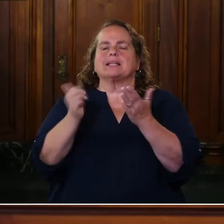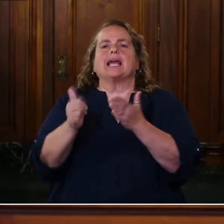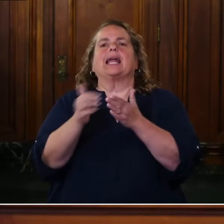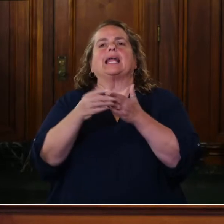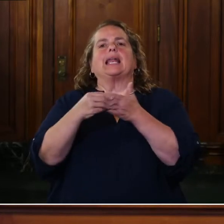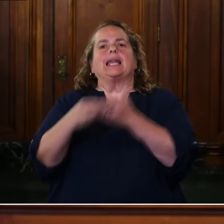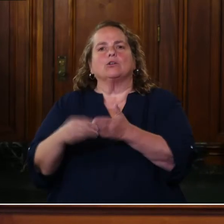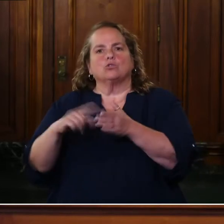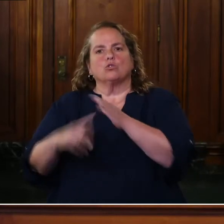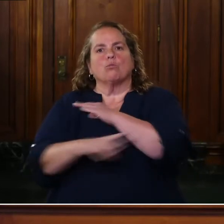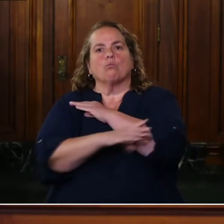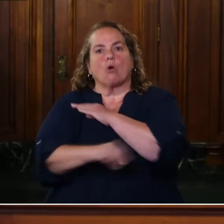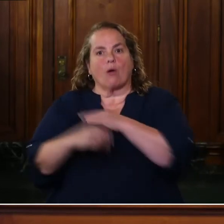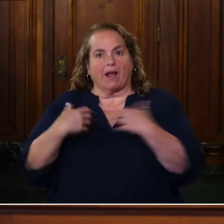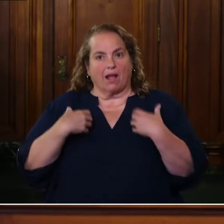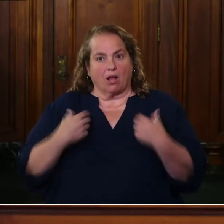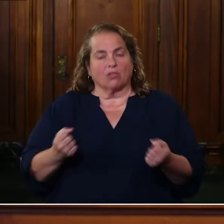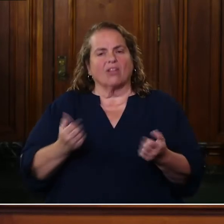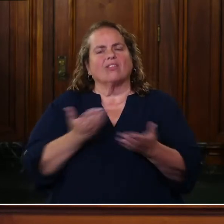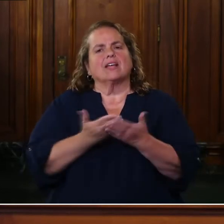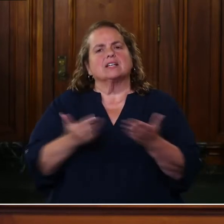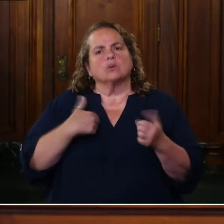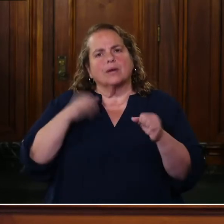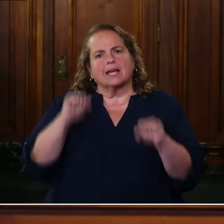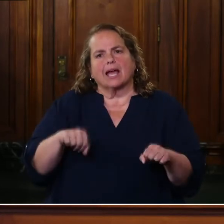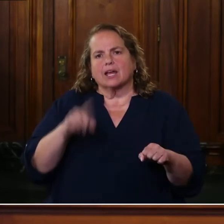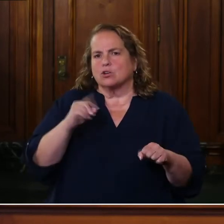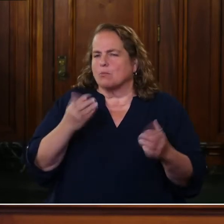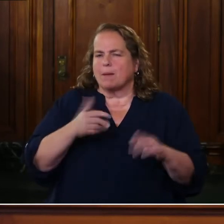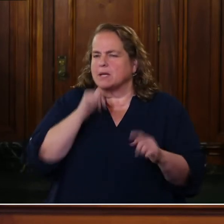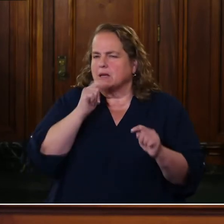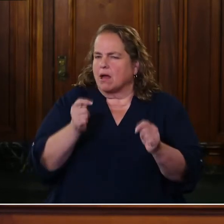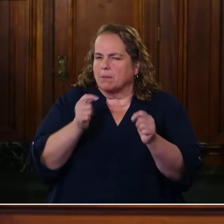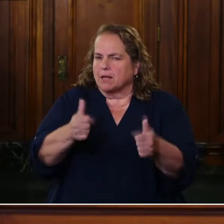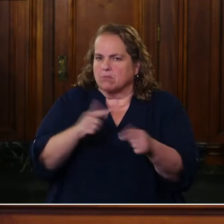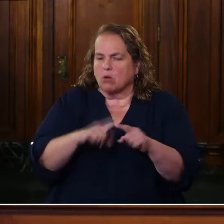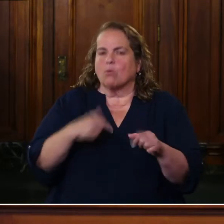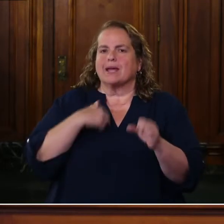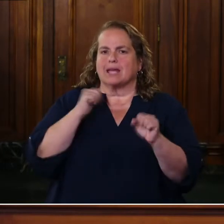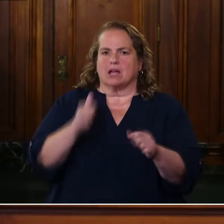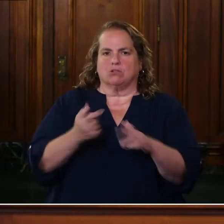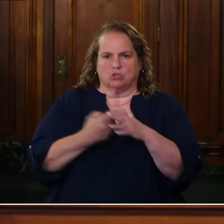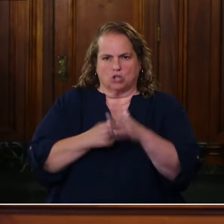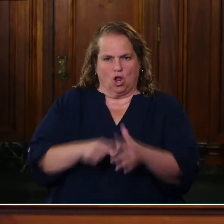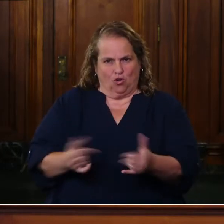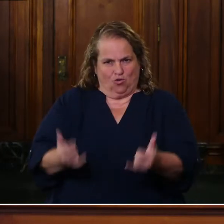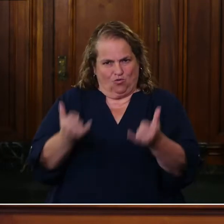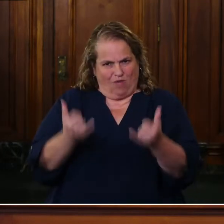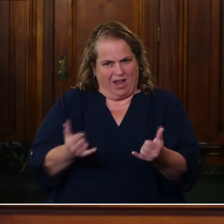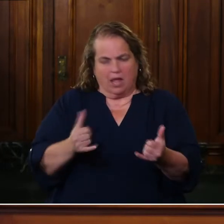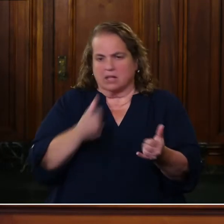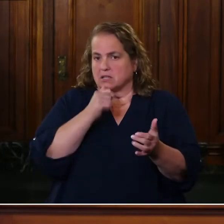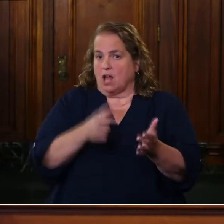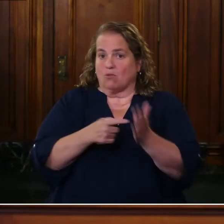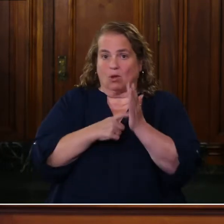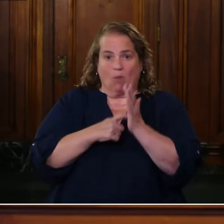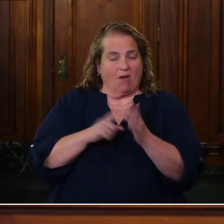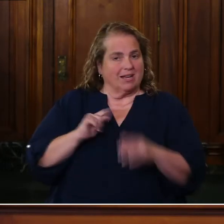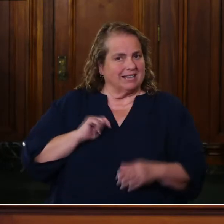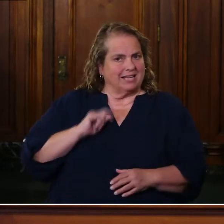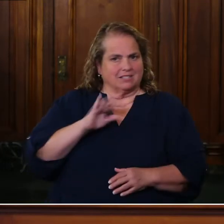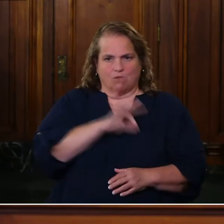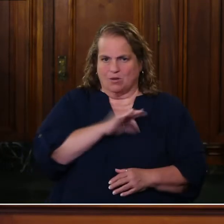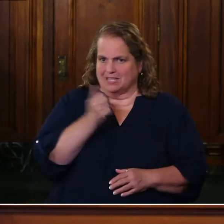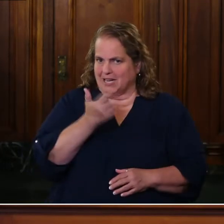we can do, maybe not immediately, but start on right this minute that doesn't require a task force or anything